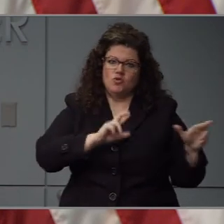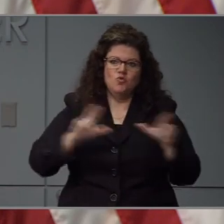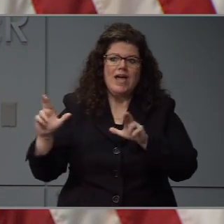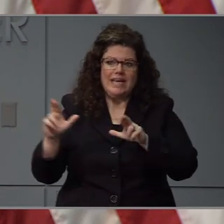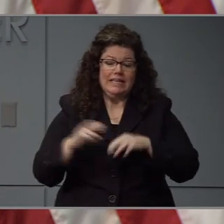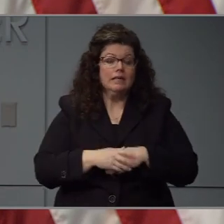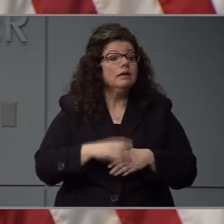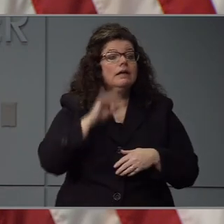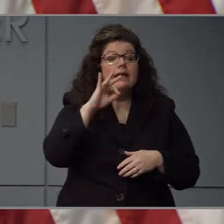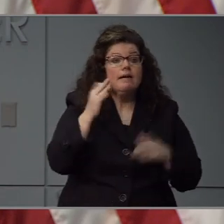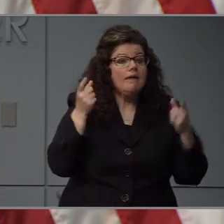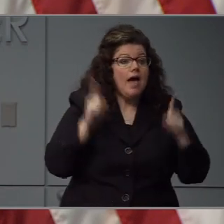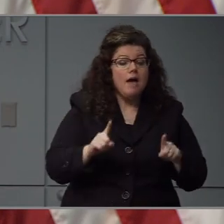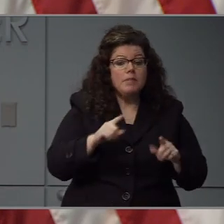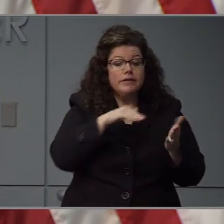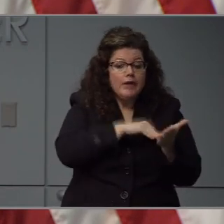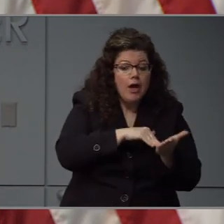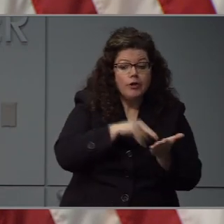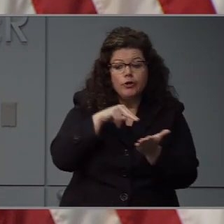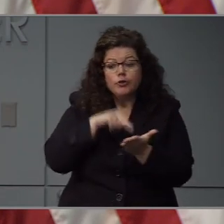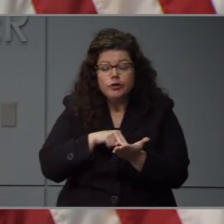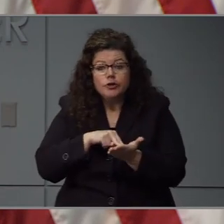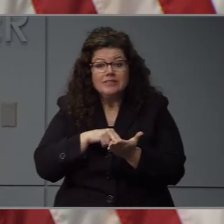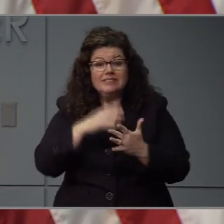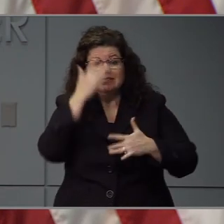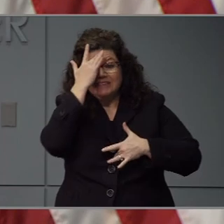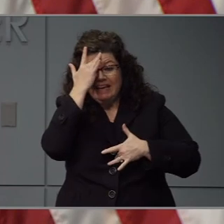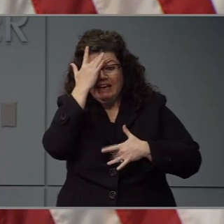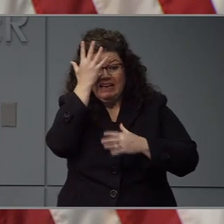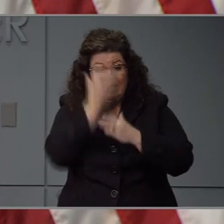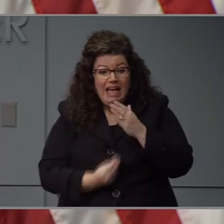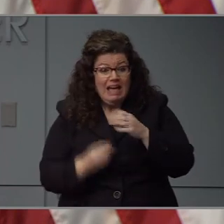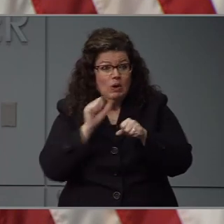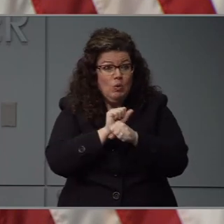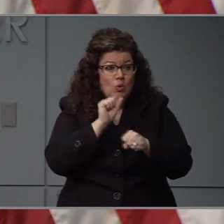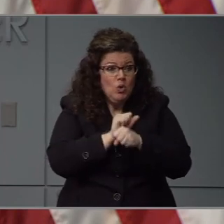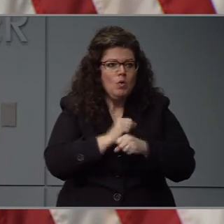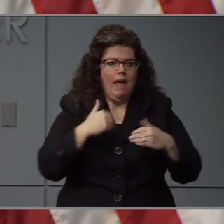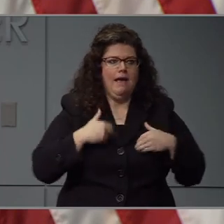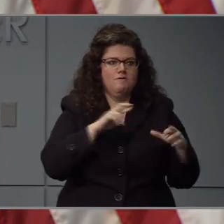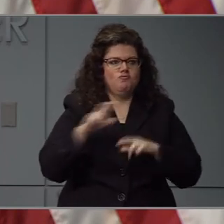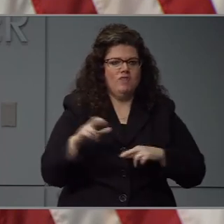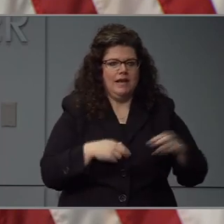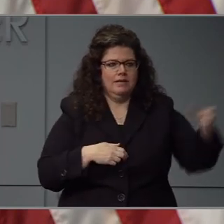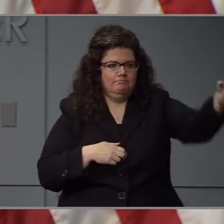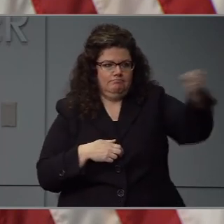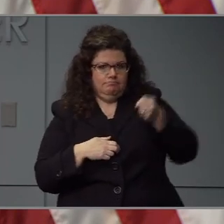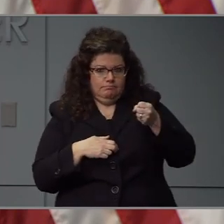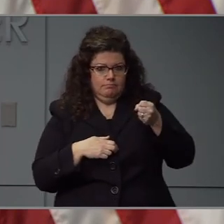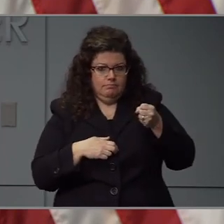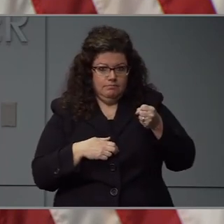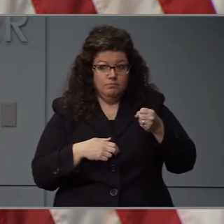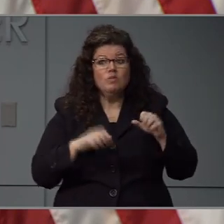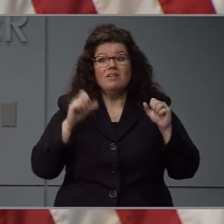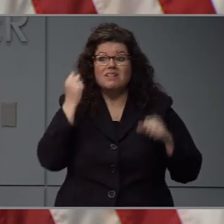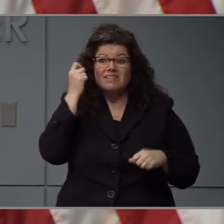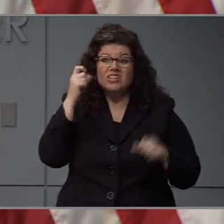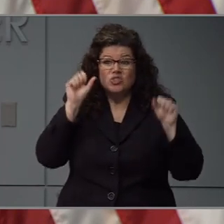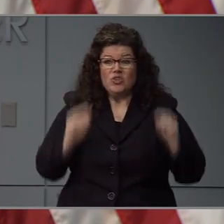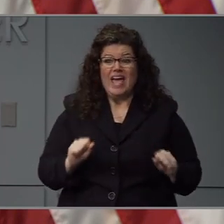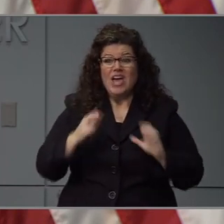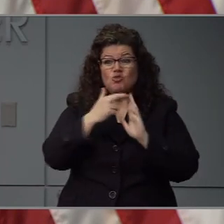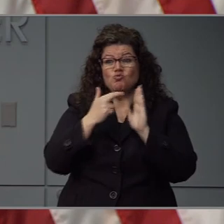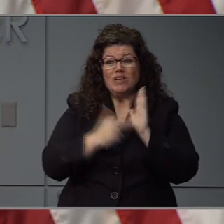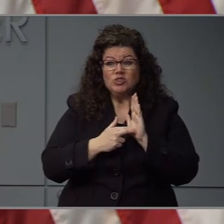might become sick. If you're a retired or former medical professional who'd like to volunteer, you can register online at terms